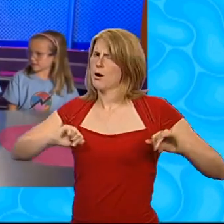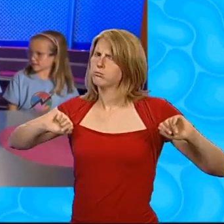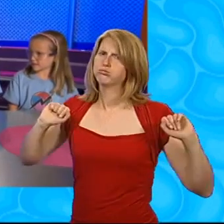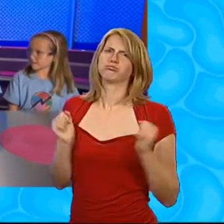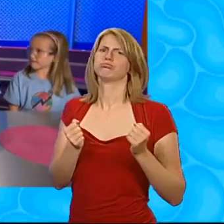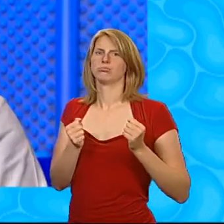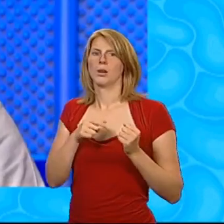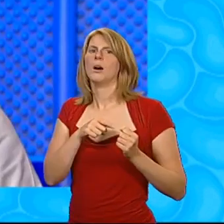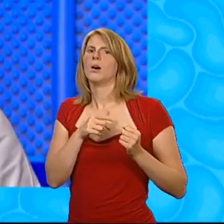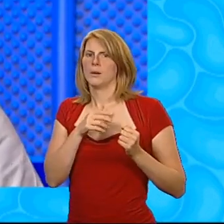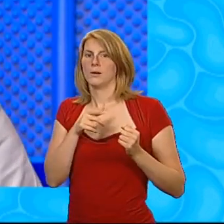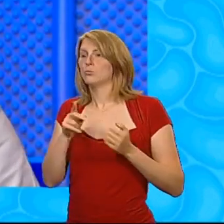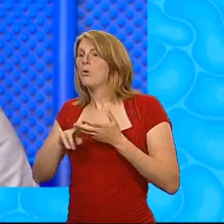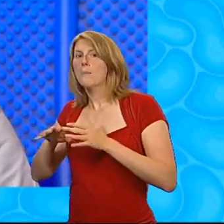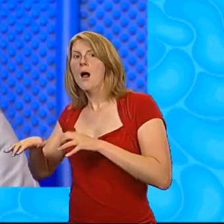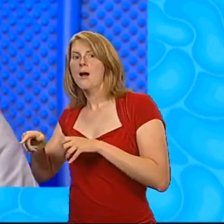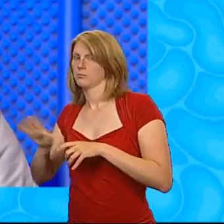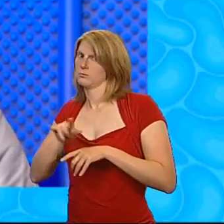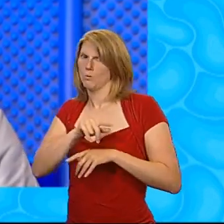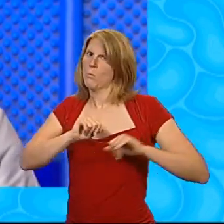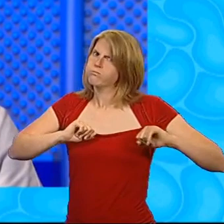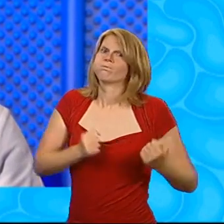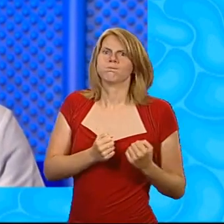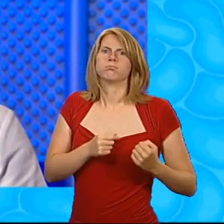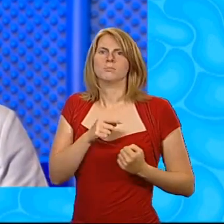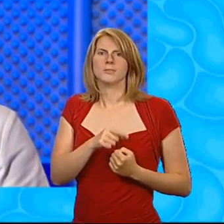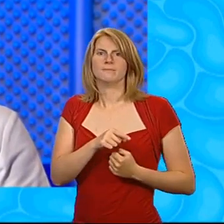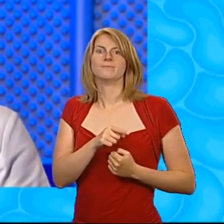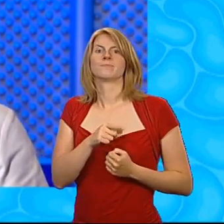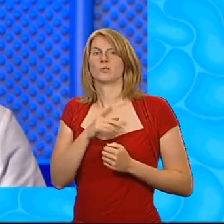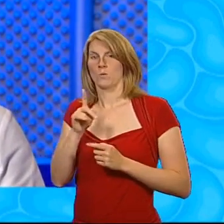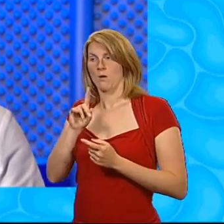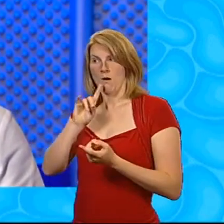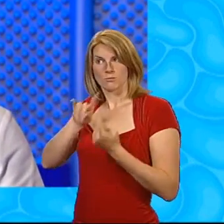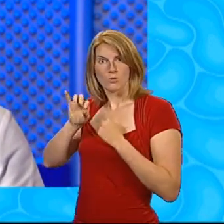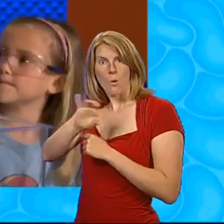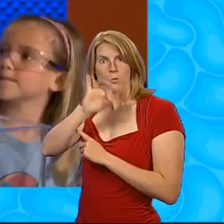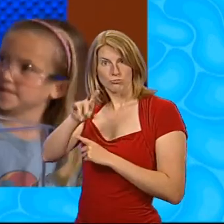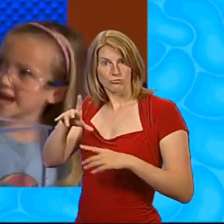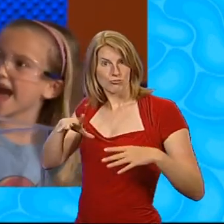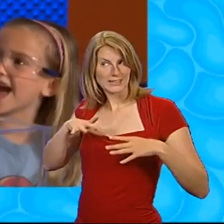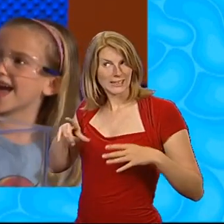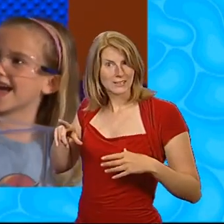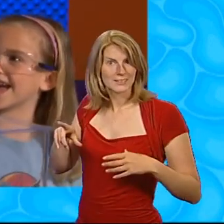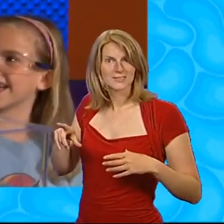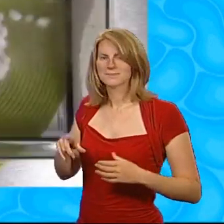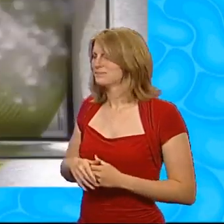ice. So stand by, we're about to answer your question. What do clouds feel like? Are you ready? Yeah!